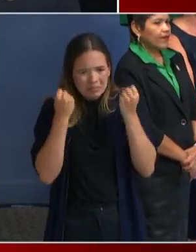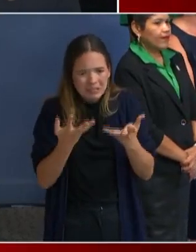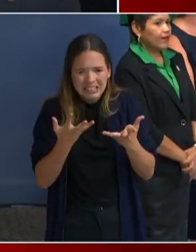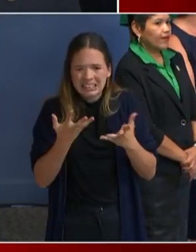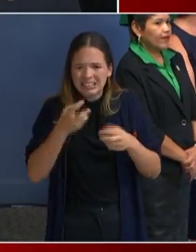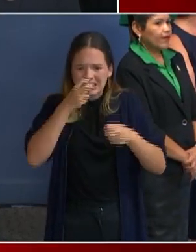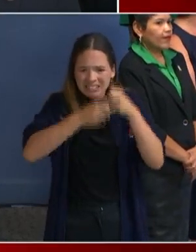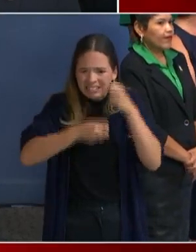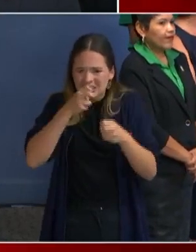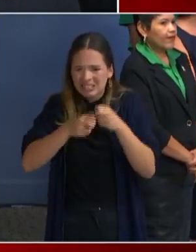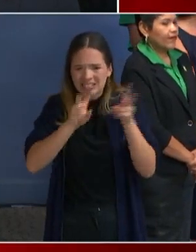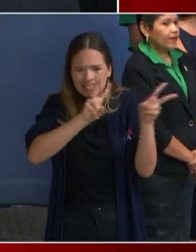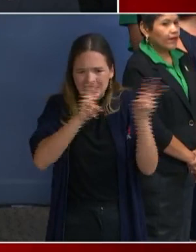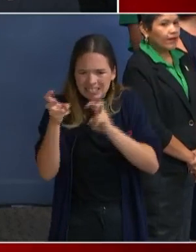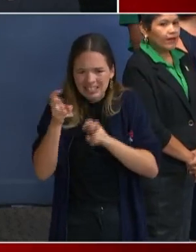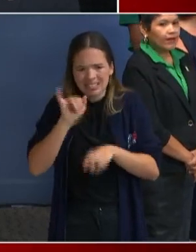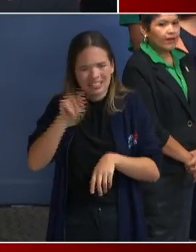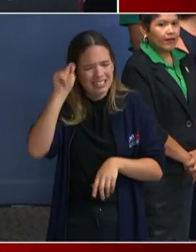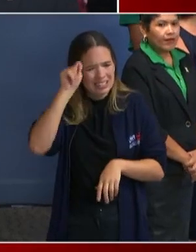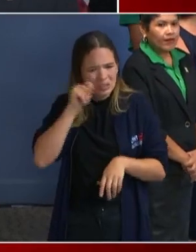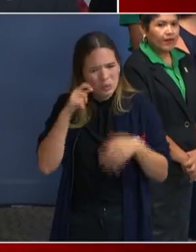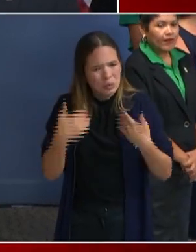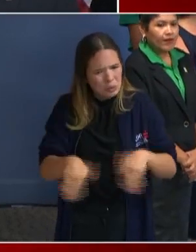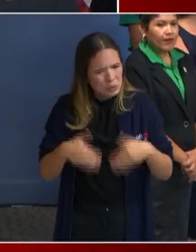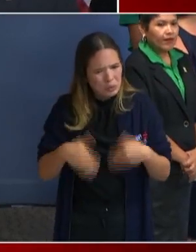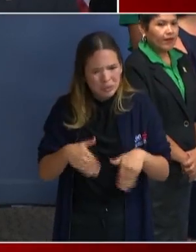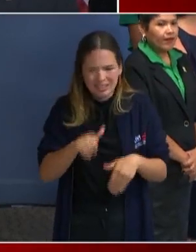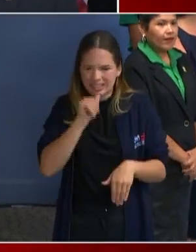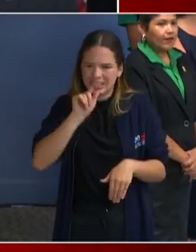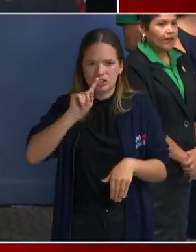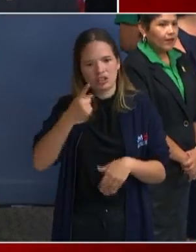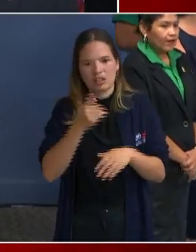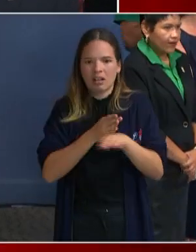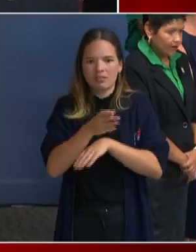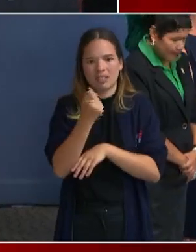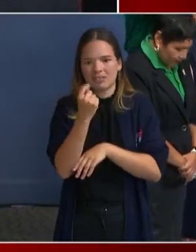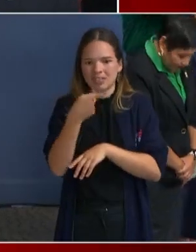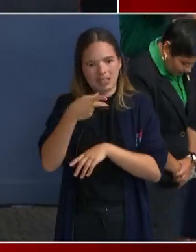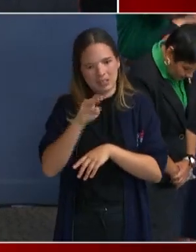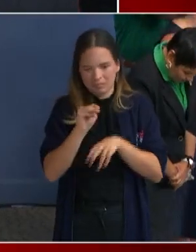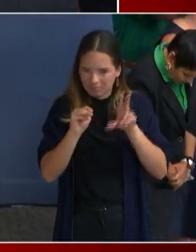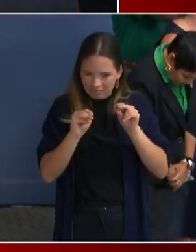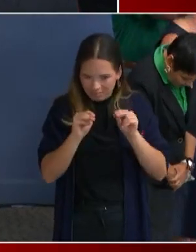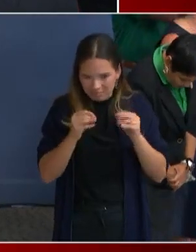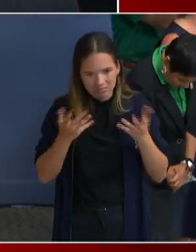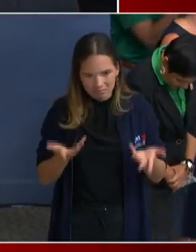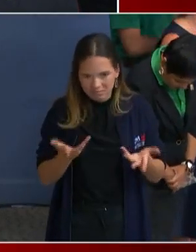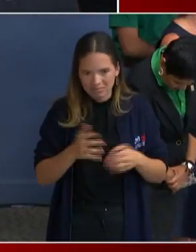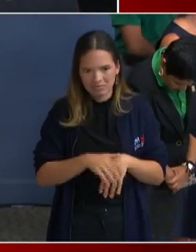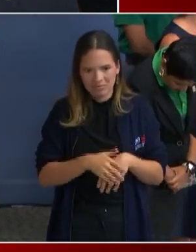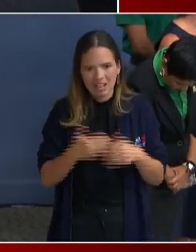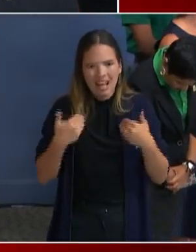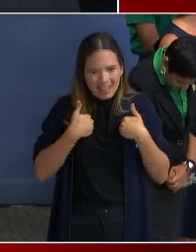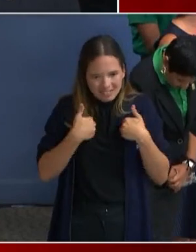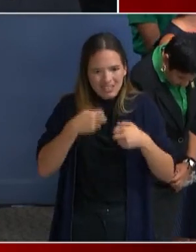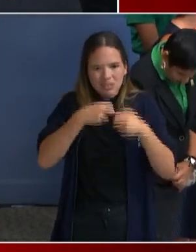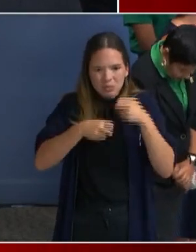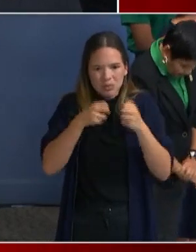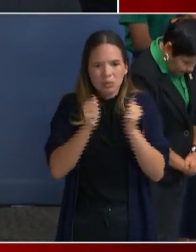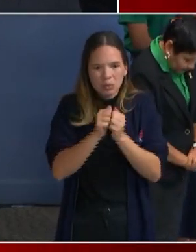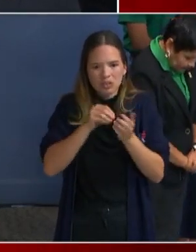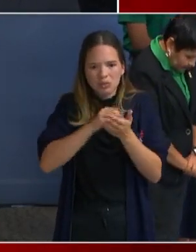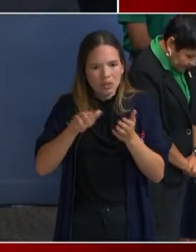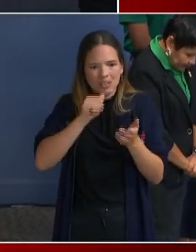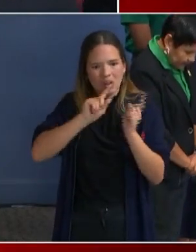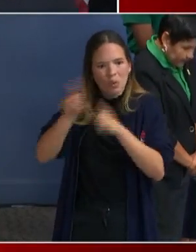juveniles and not just after 11 o'clock at night. Because we have issues with truancy that are problematic